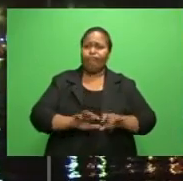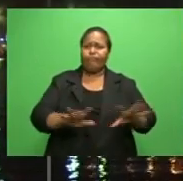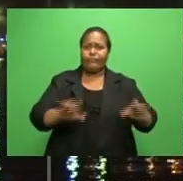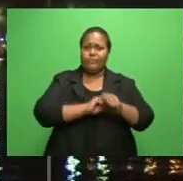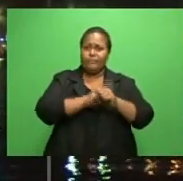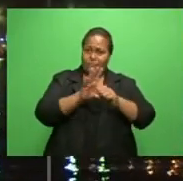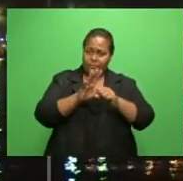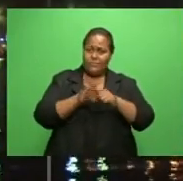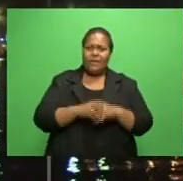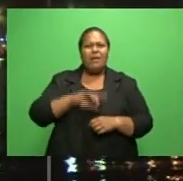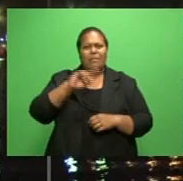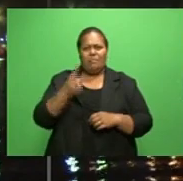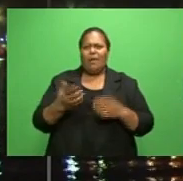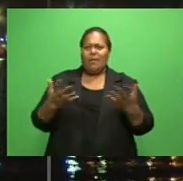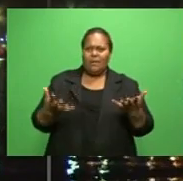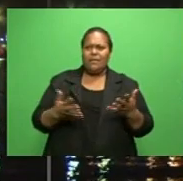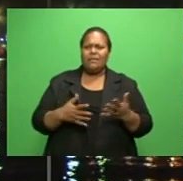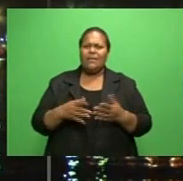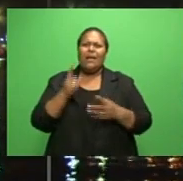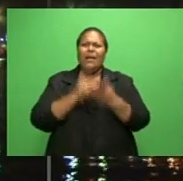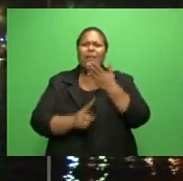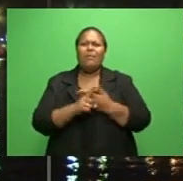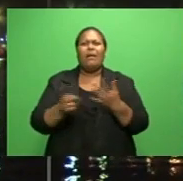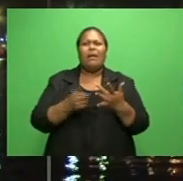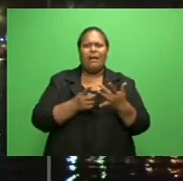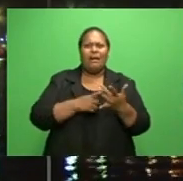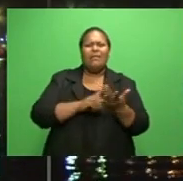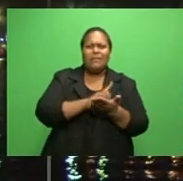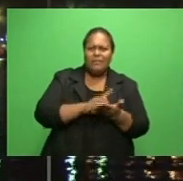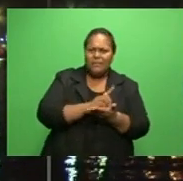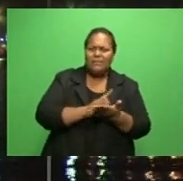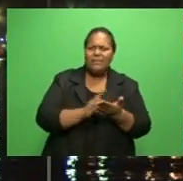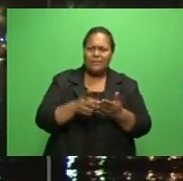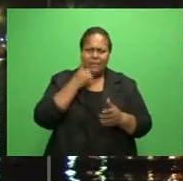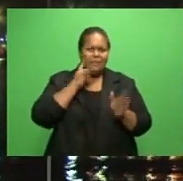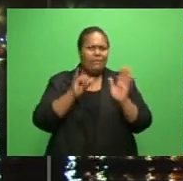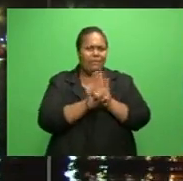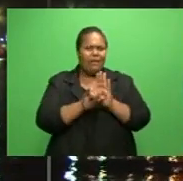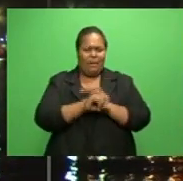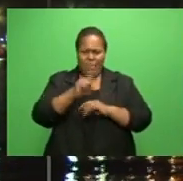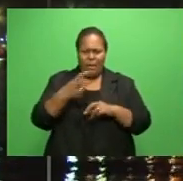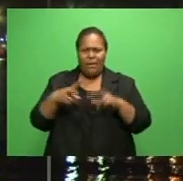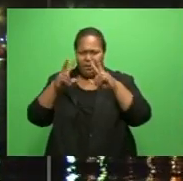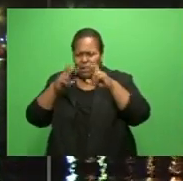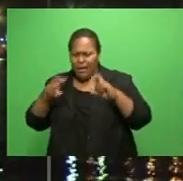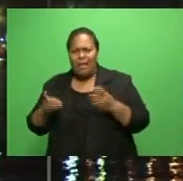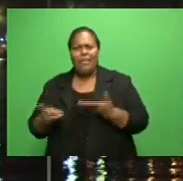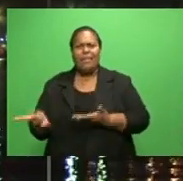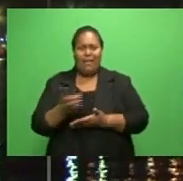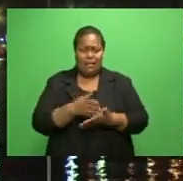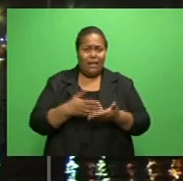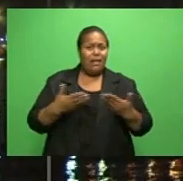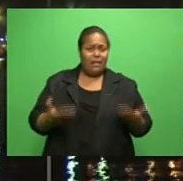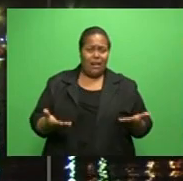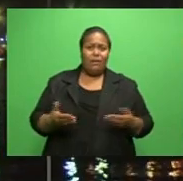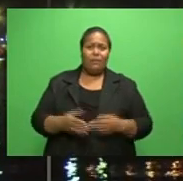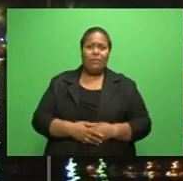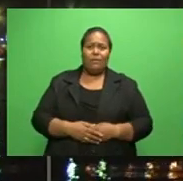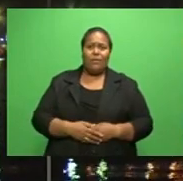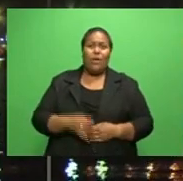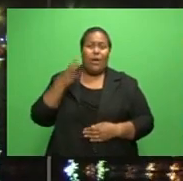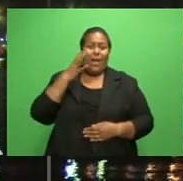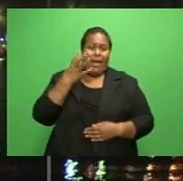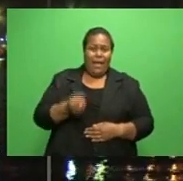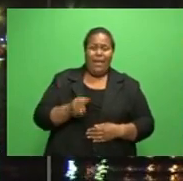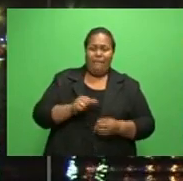be suppressing influenza. According to surveillance data from the Ministry of Health, heightened hygiene practices among the public,